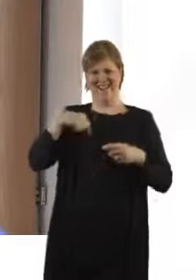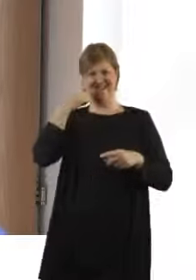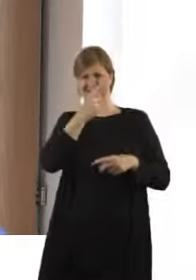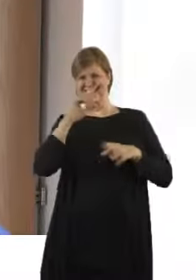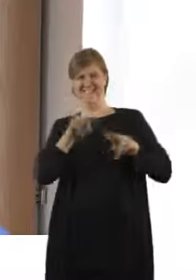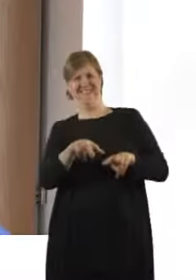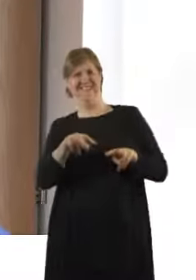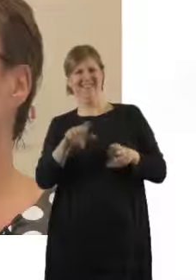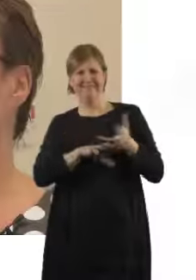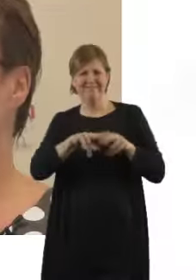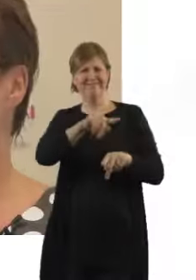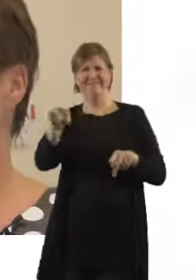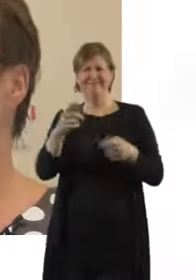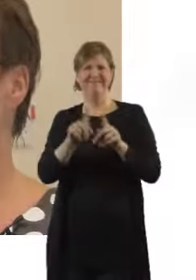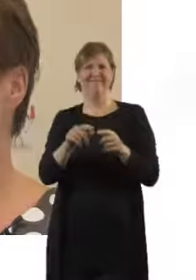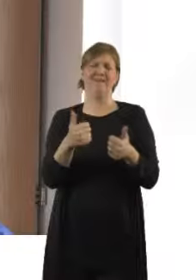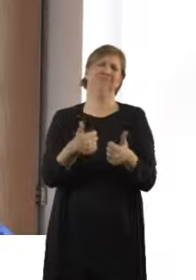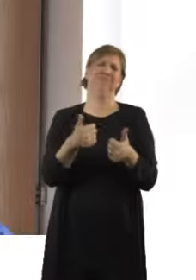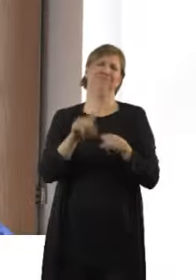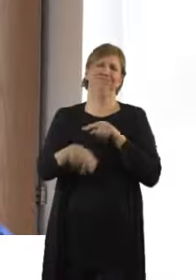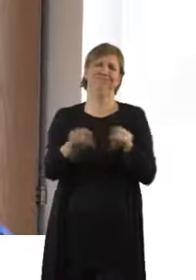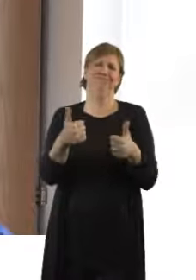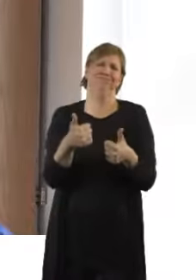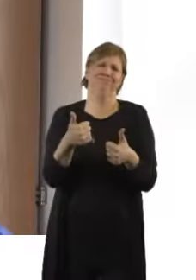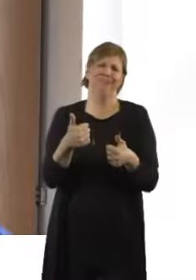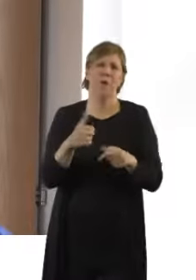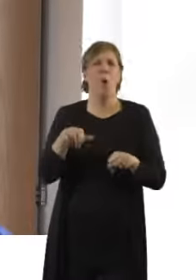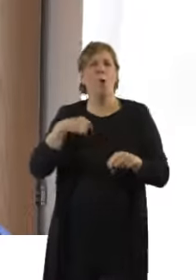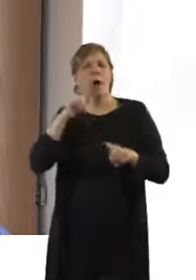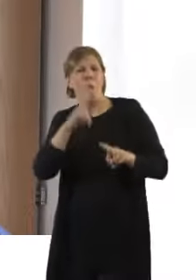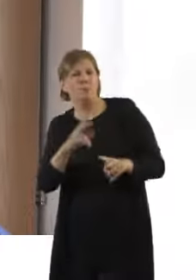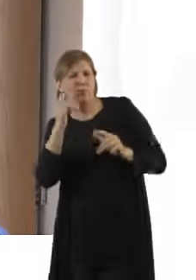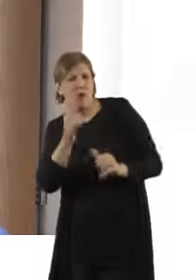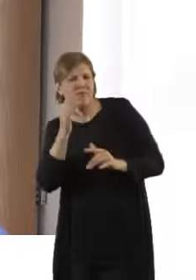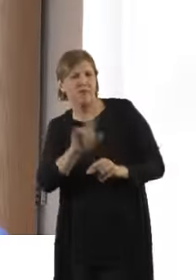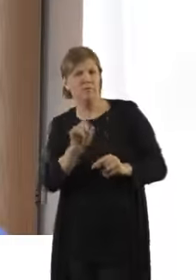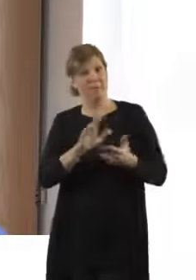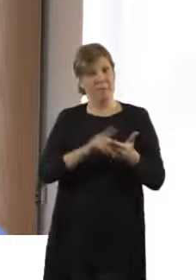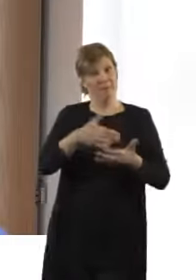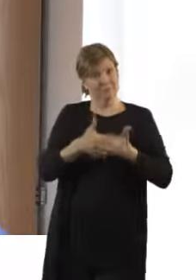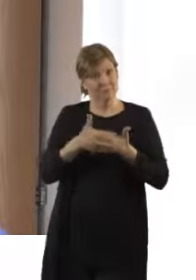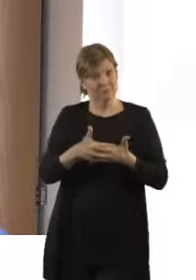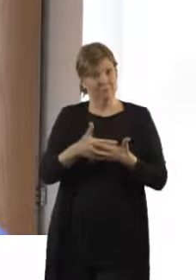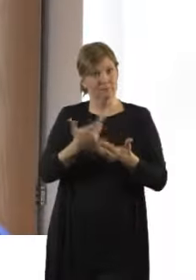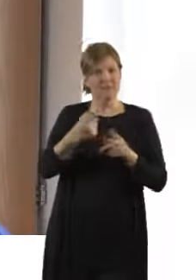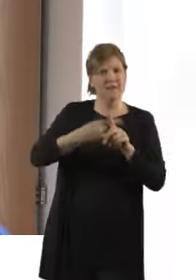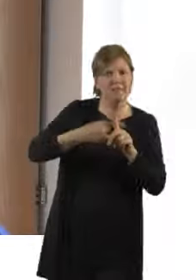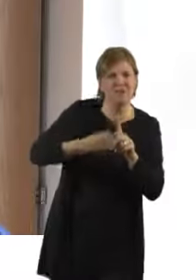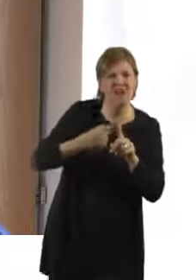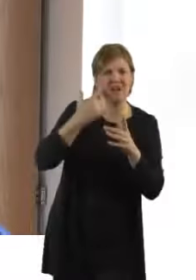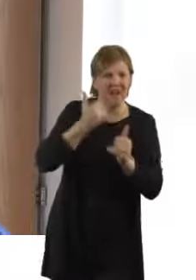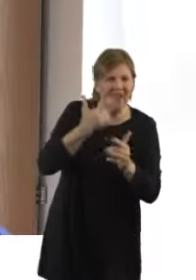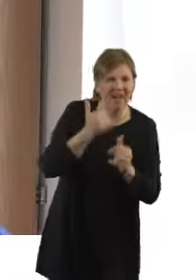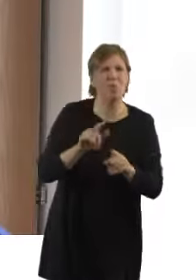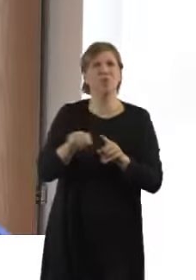and the birth partner. We'll do observations on the mum and baby, like taking the temperature. We'll